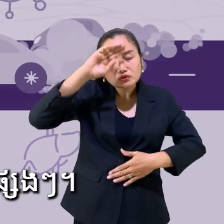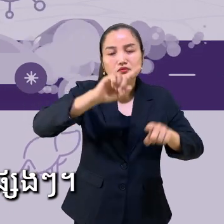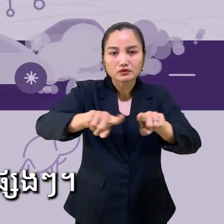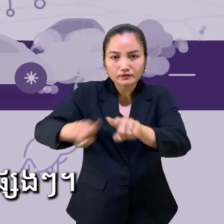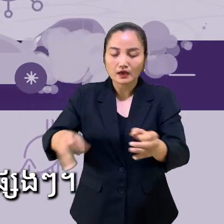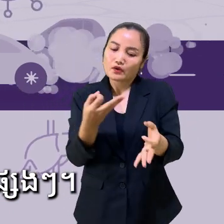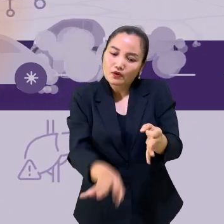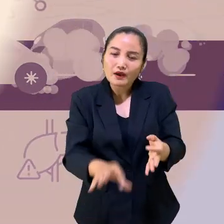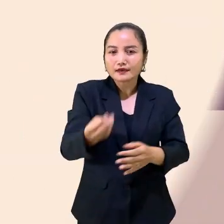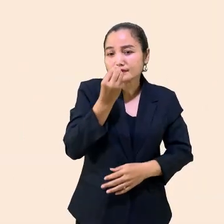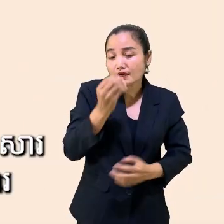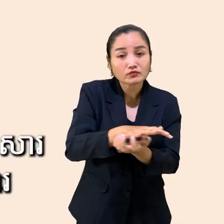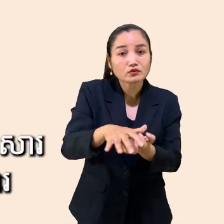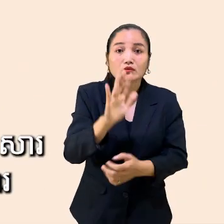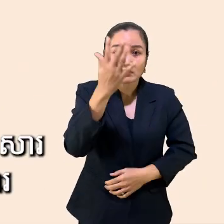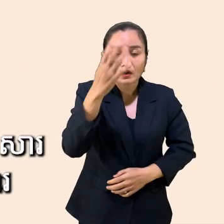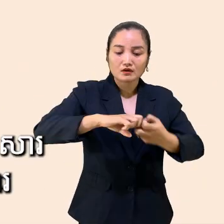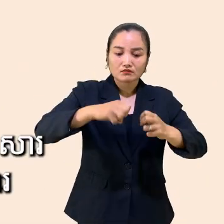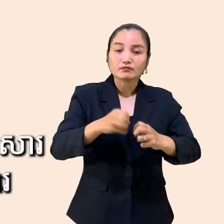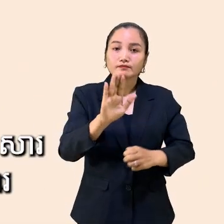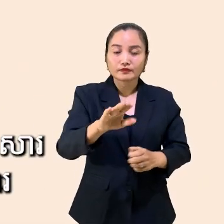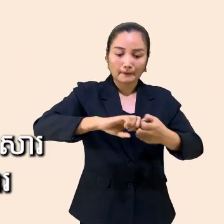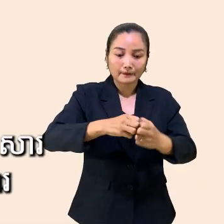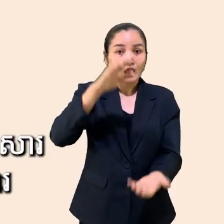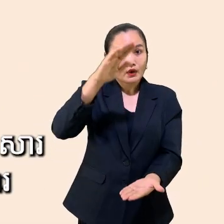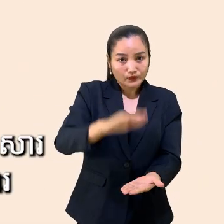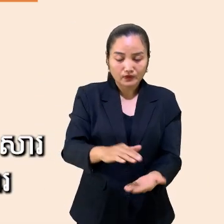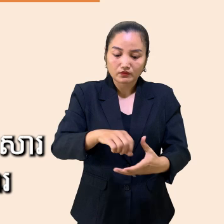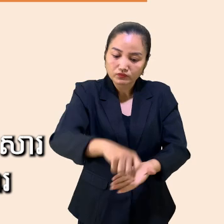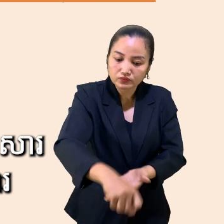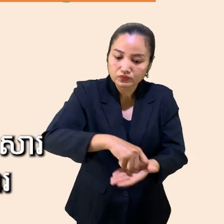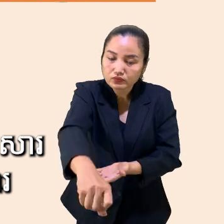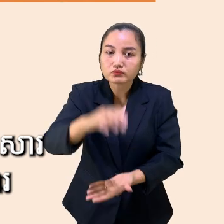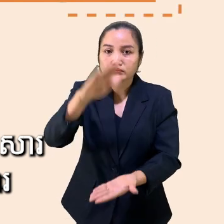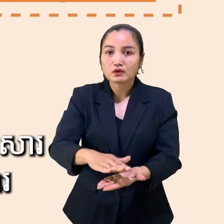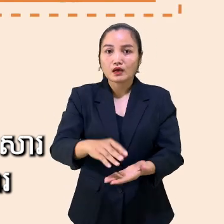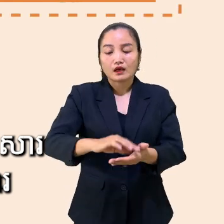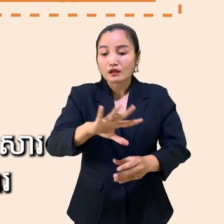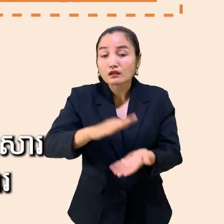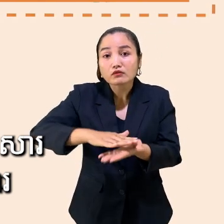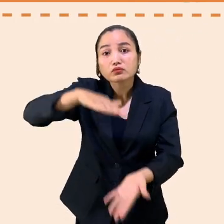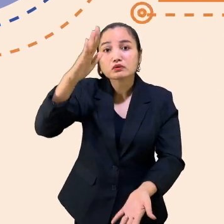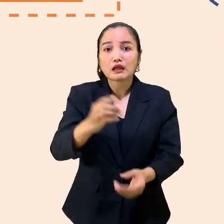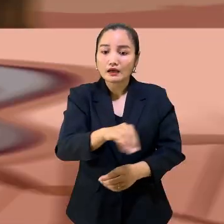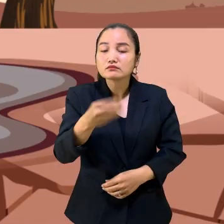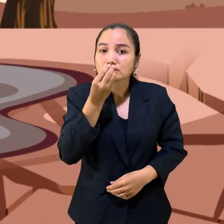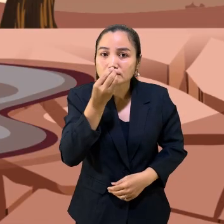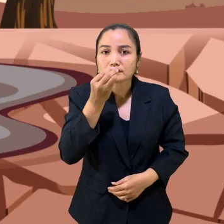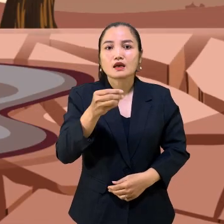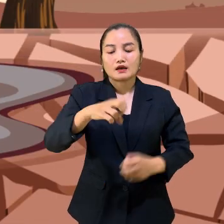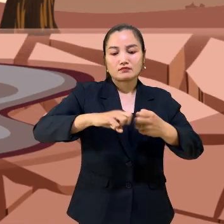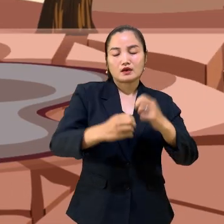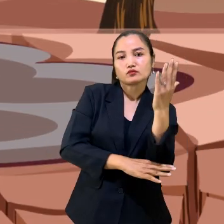diseases are spreading. Child malnutrition is worsening due to crop failures and rising food prices, which are